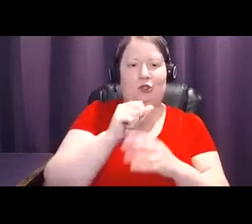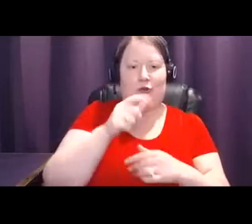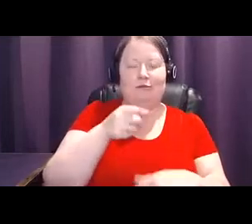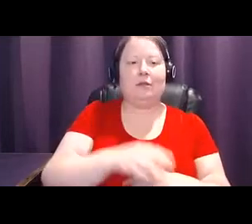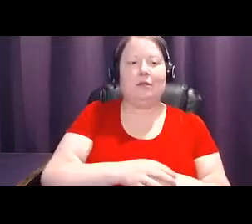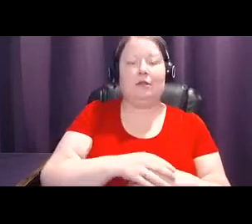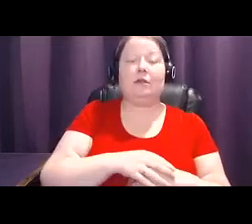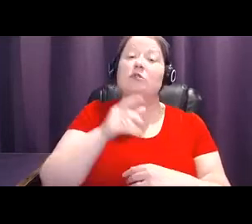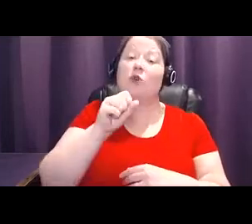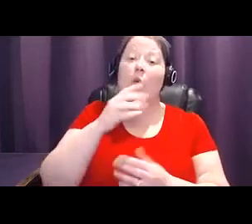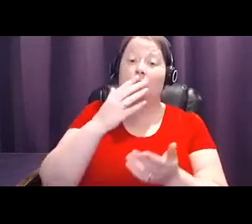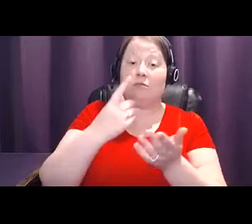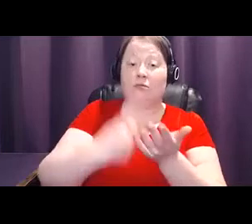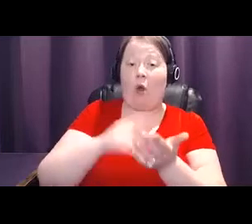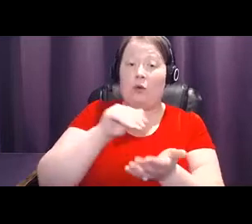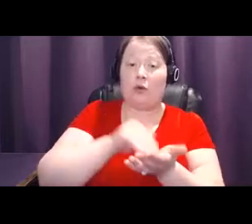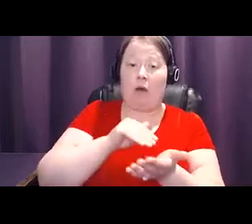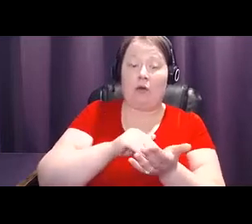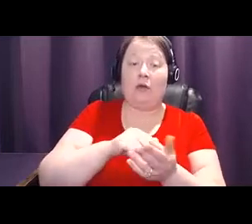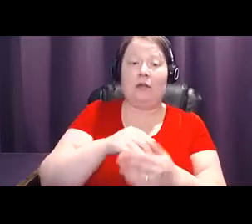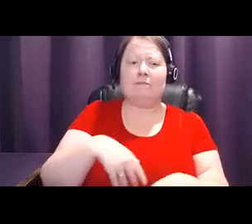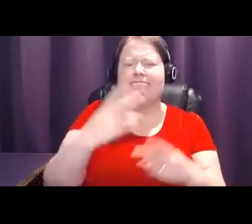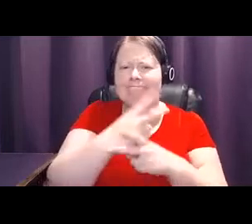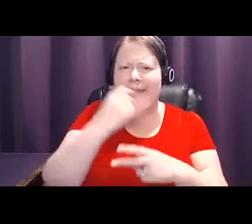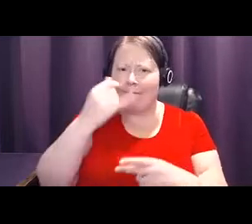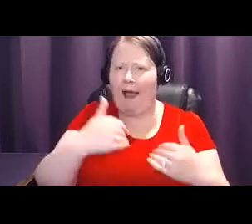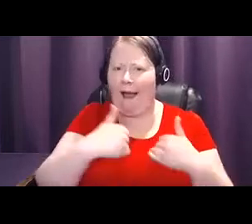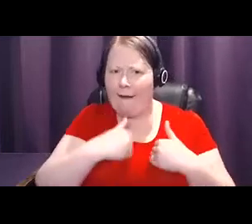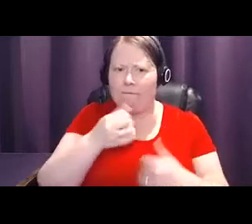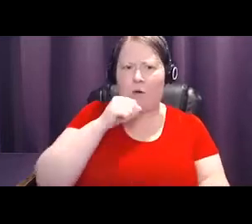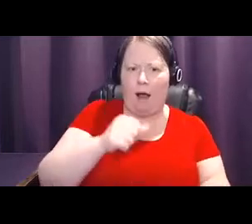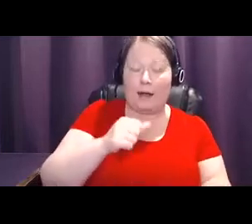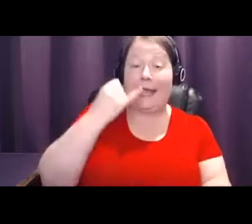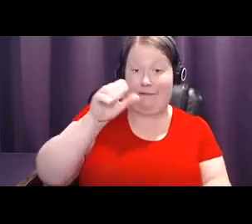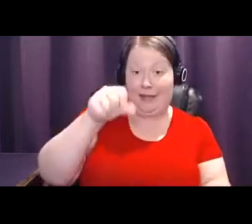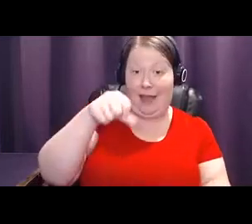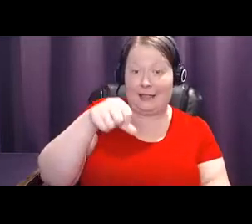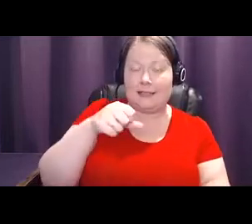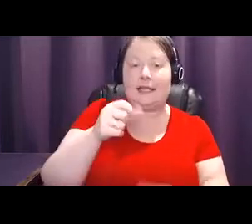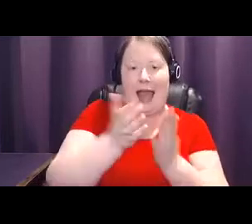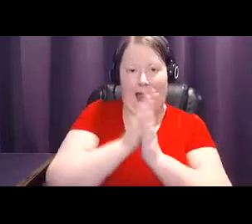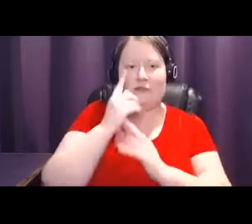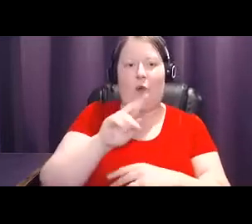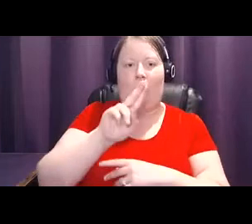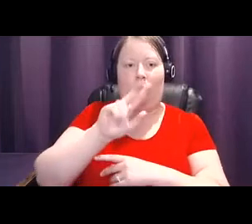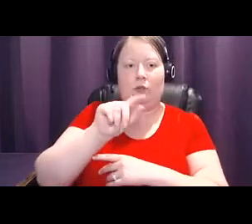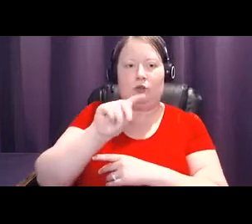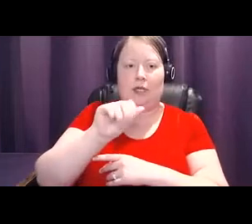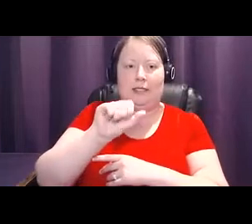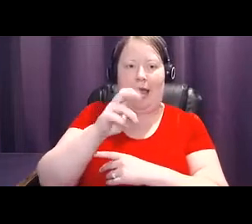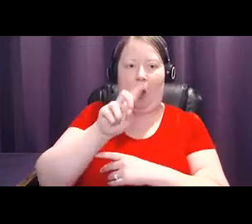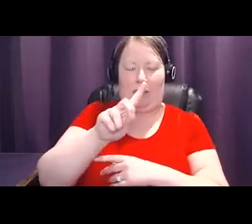breasts? Find out. And if you do, ask for an ultrasound or MRI every year in addition to your mammogram. In some states,